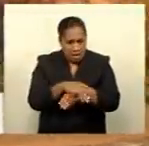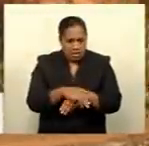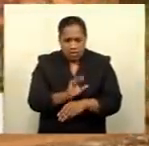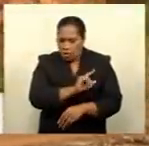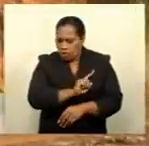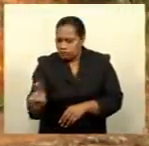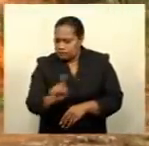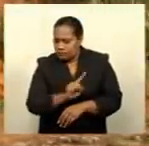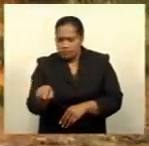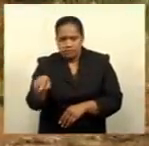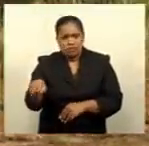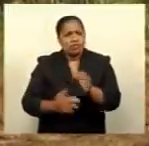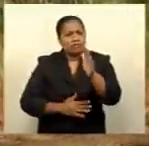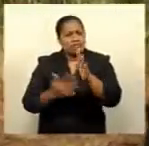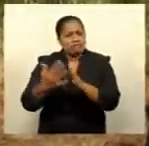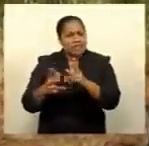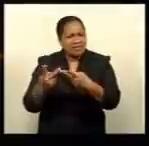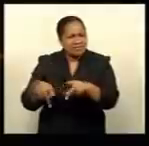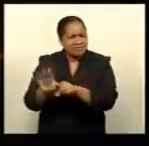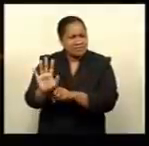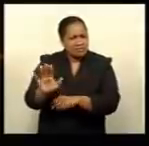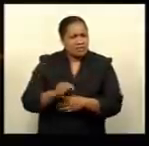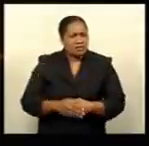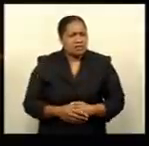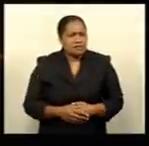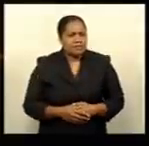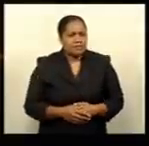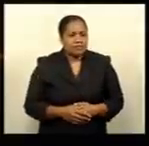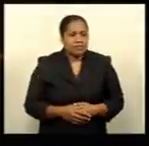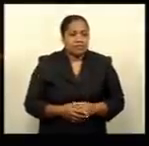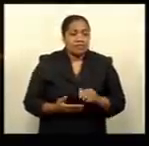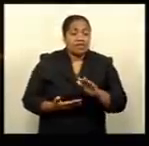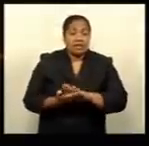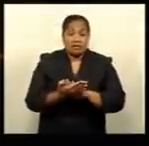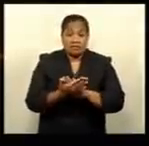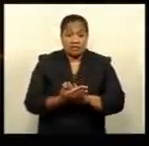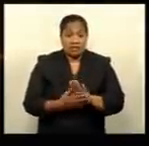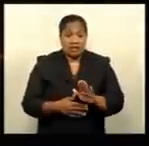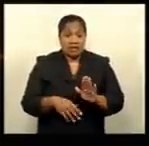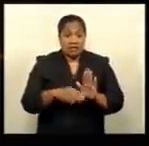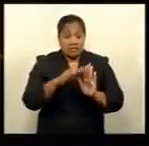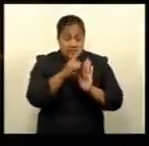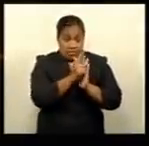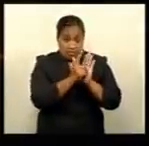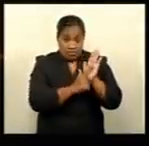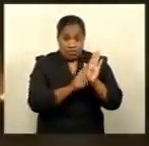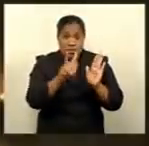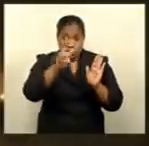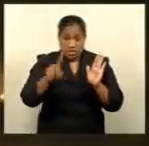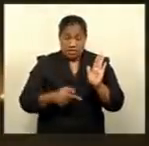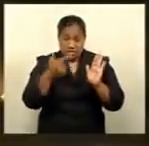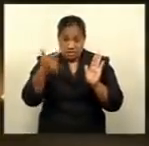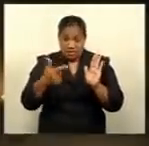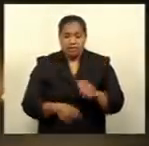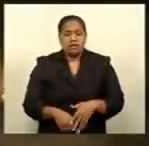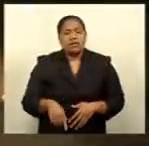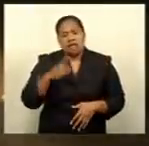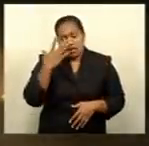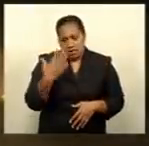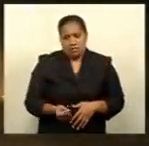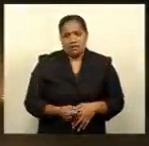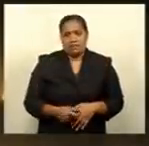incidents. Under the Environment Management Regulations 2007, a penalty of up to $10,000